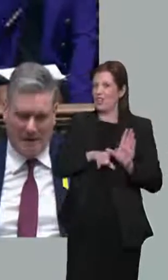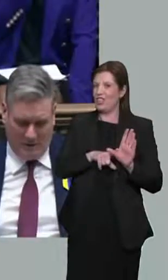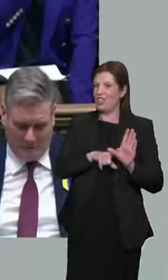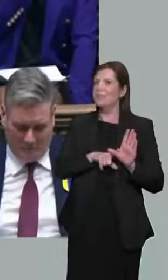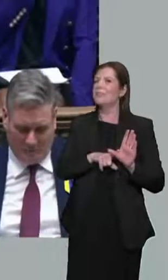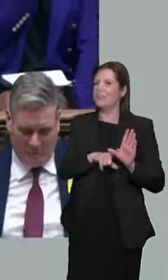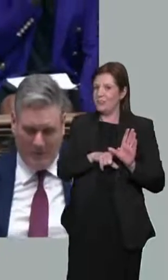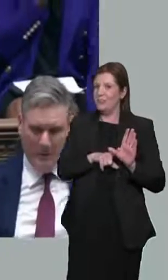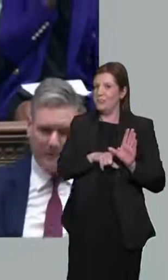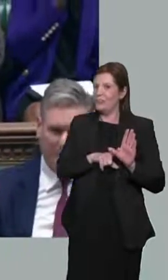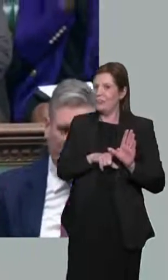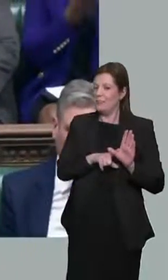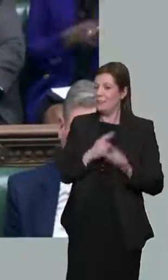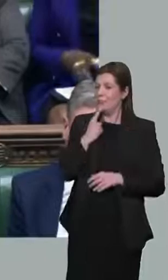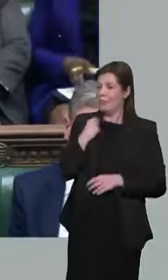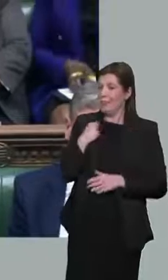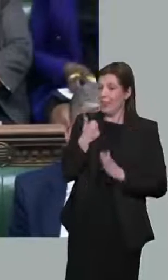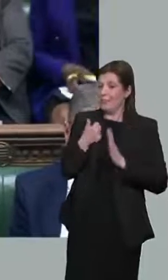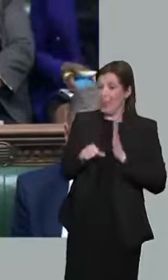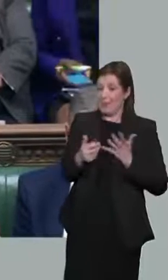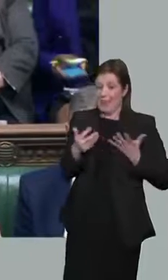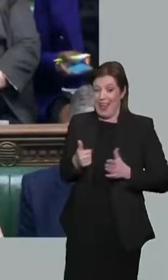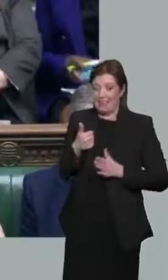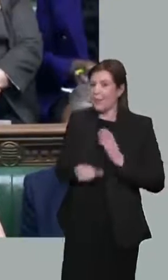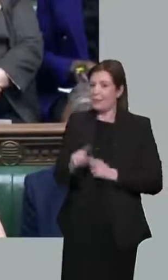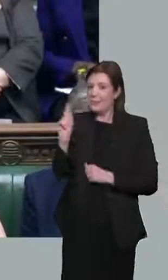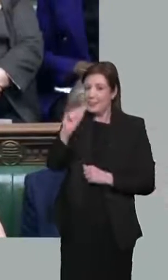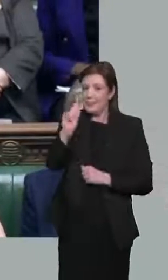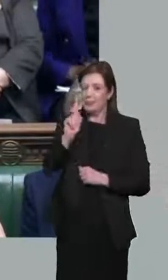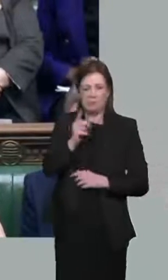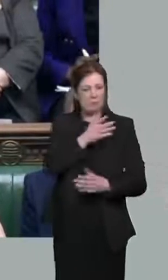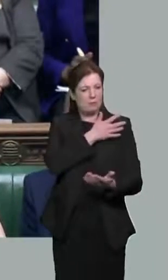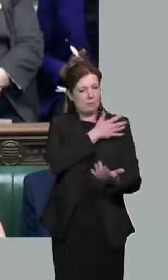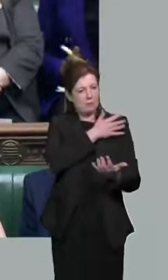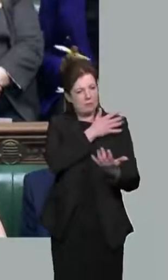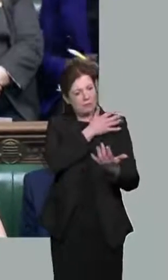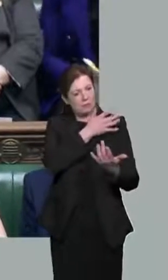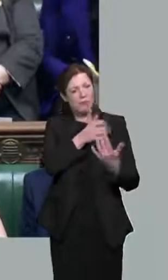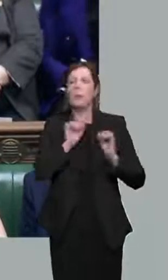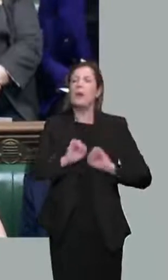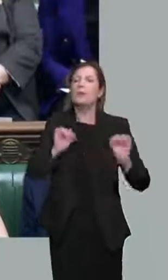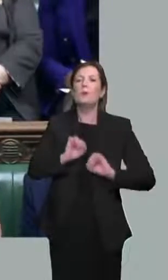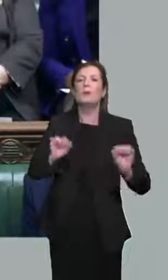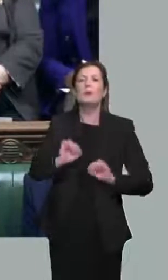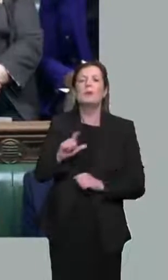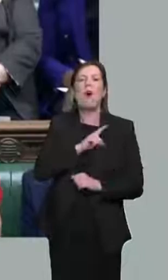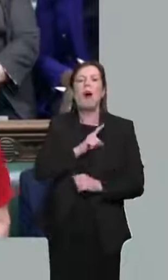Not 12 hours. What has taken them so long?